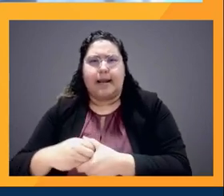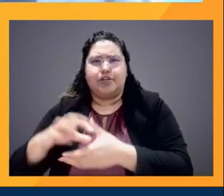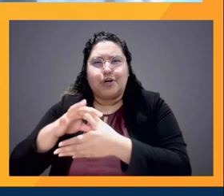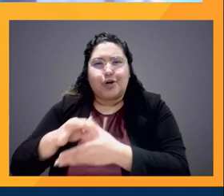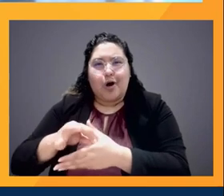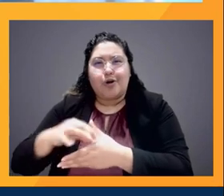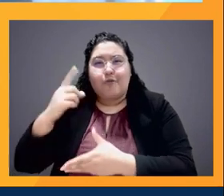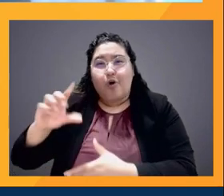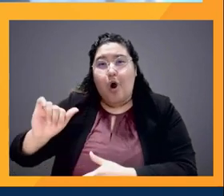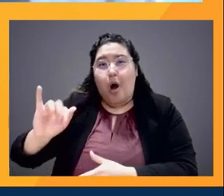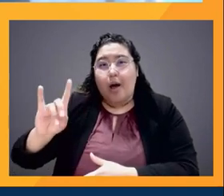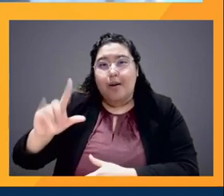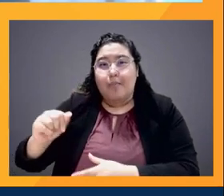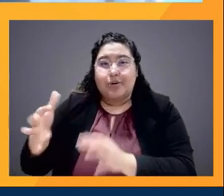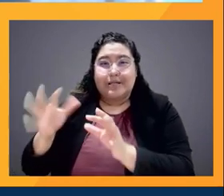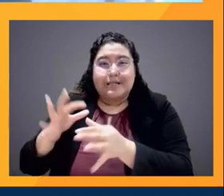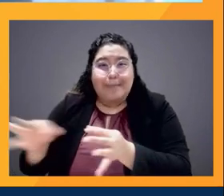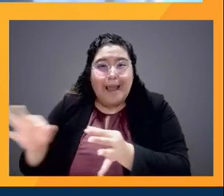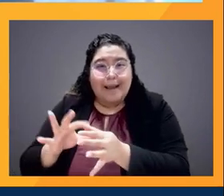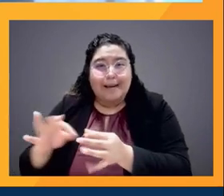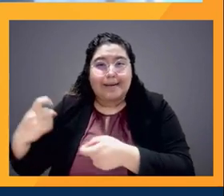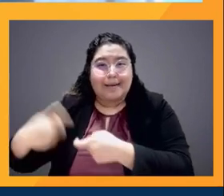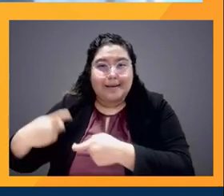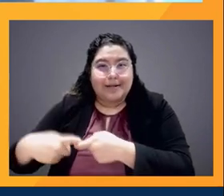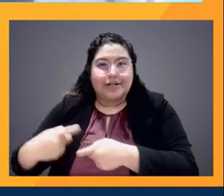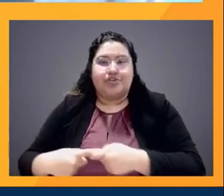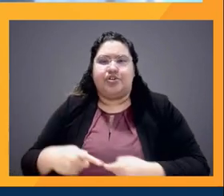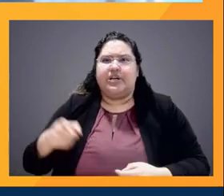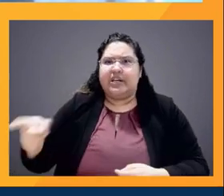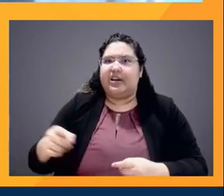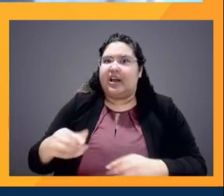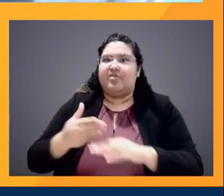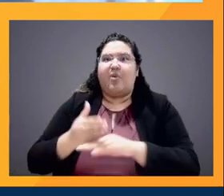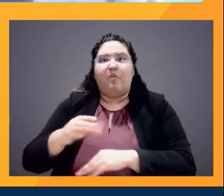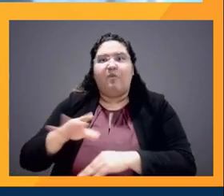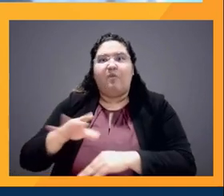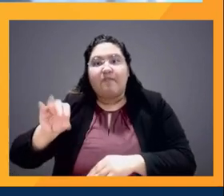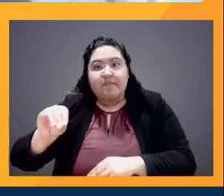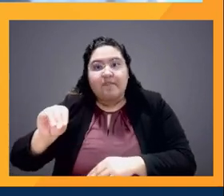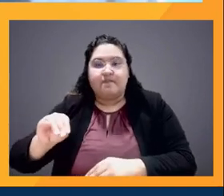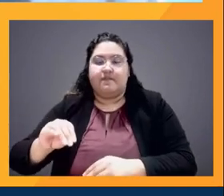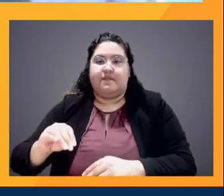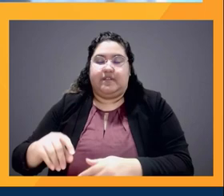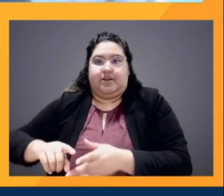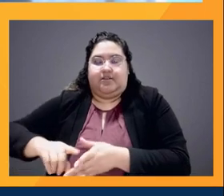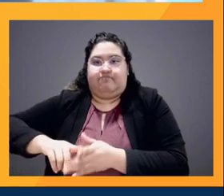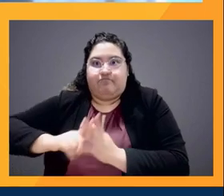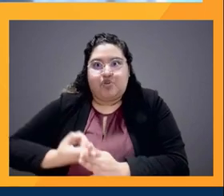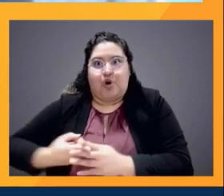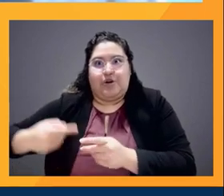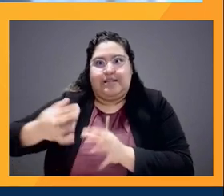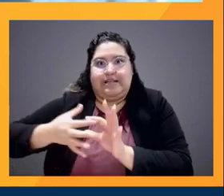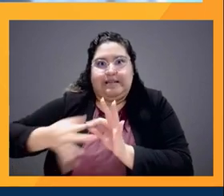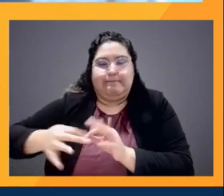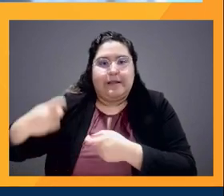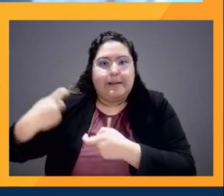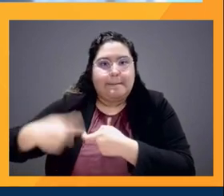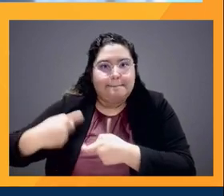Spanish and English-language productions, ranging from audiobooks to podcasts and original multi-cast production.